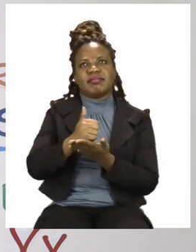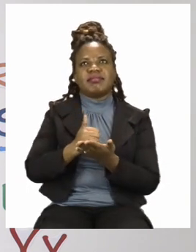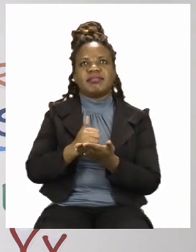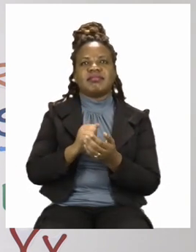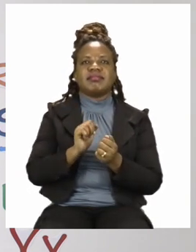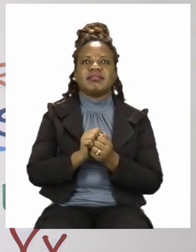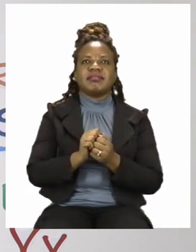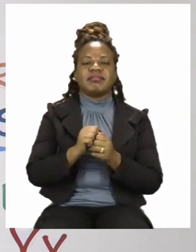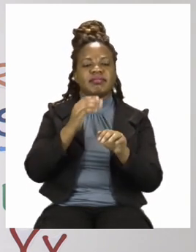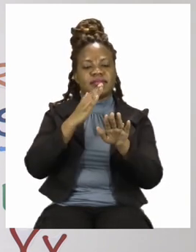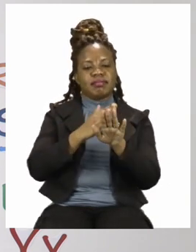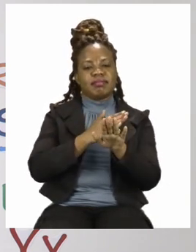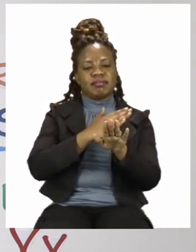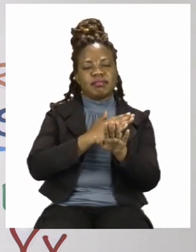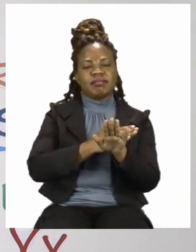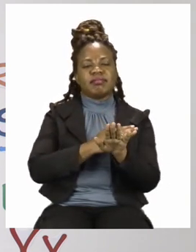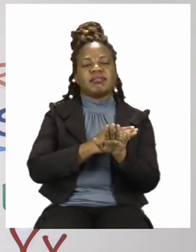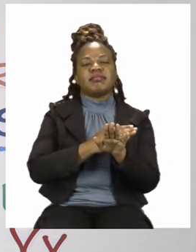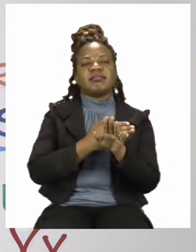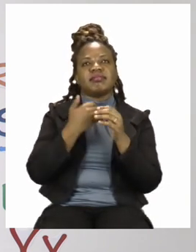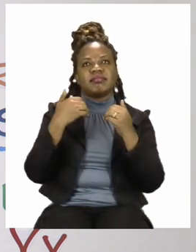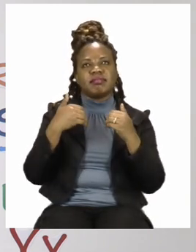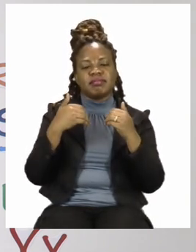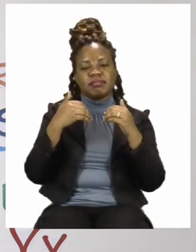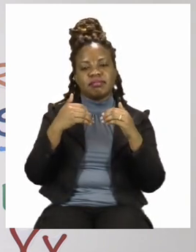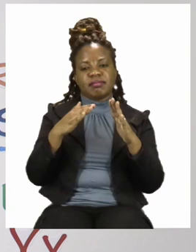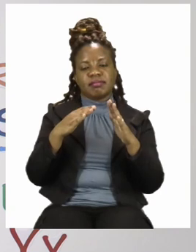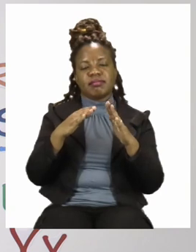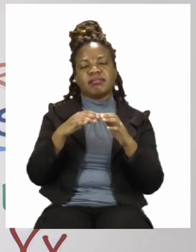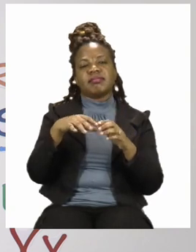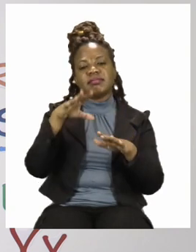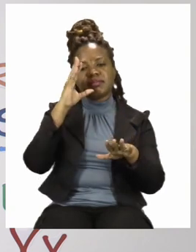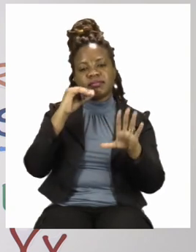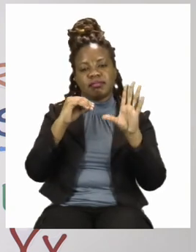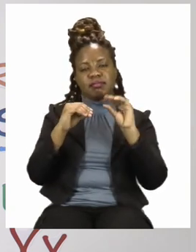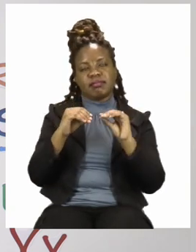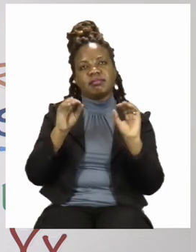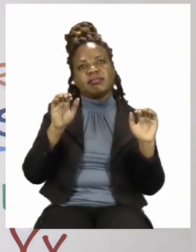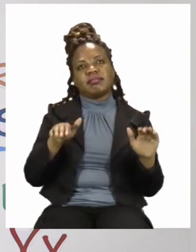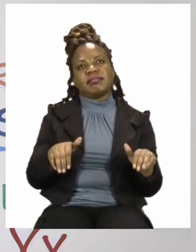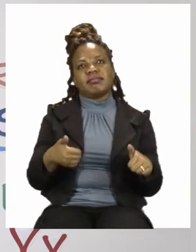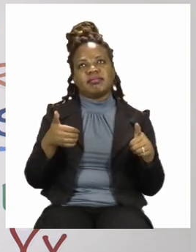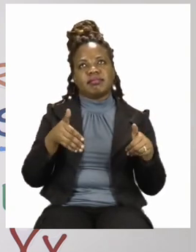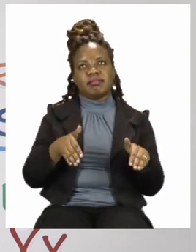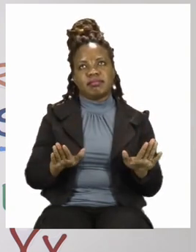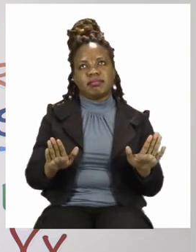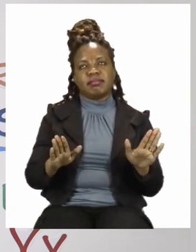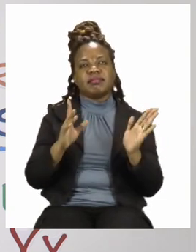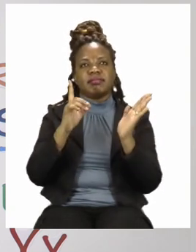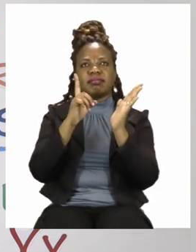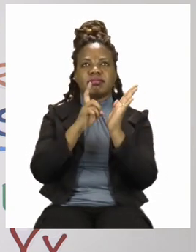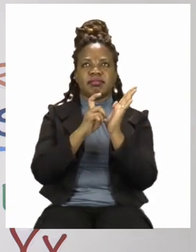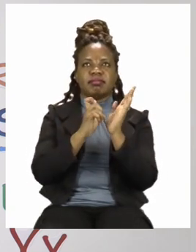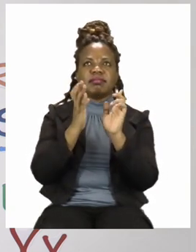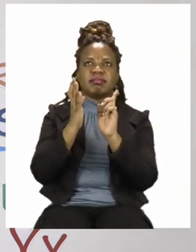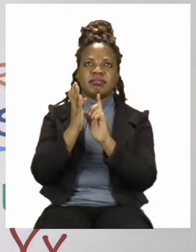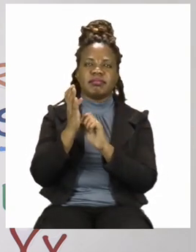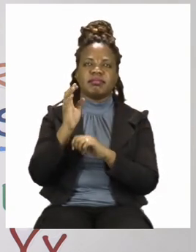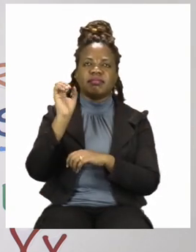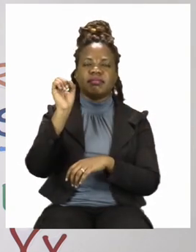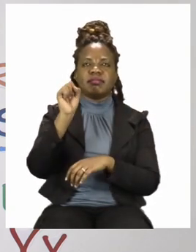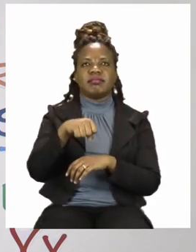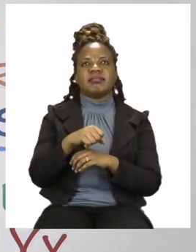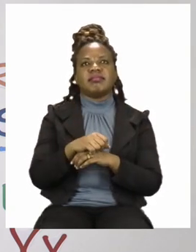before we get into any lessons, boys and girls, we need to sanitize. So let us take our